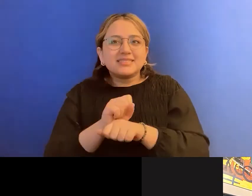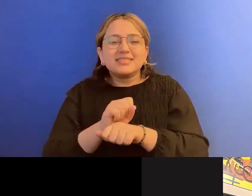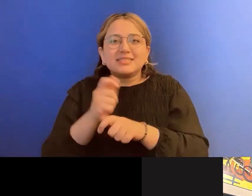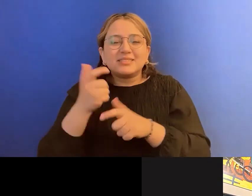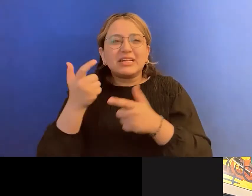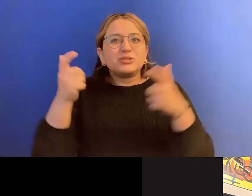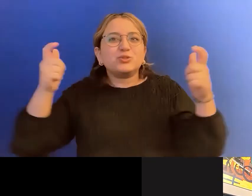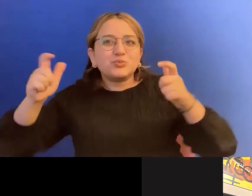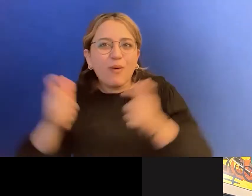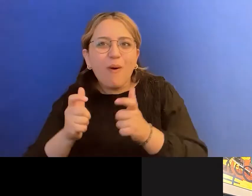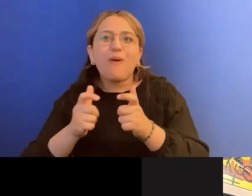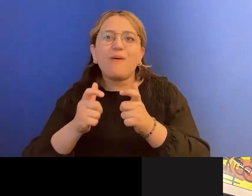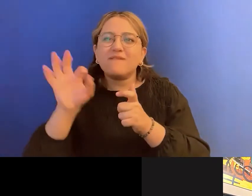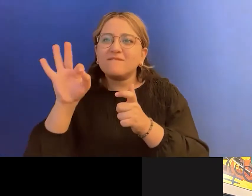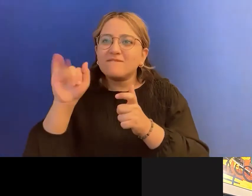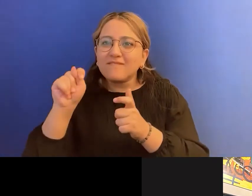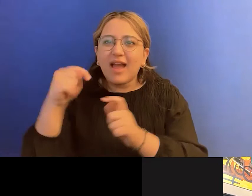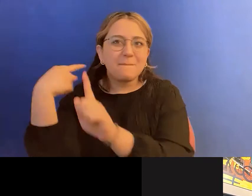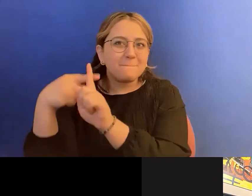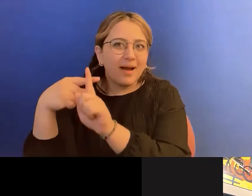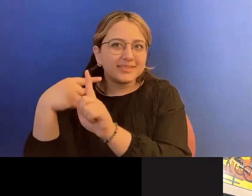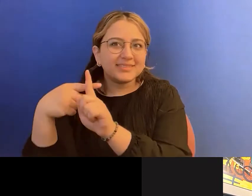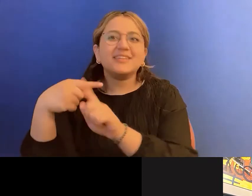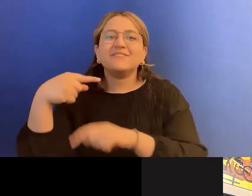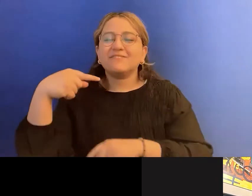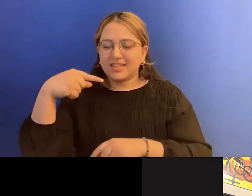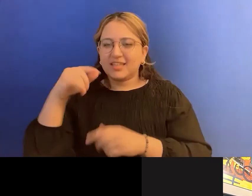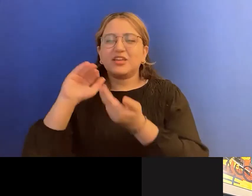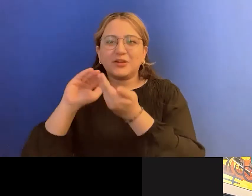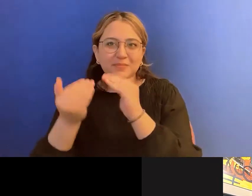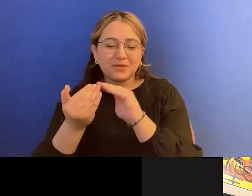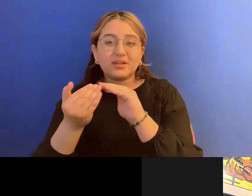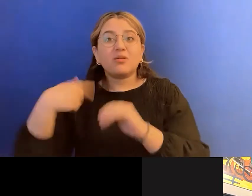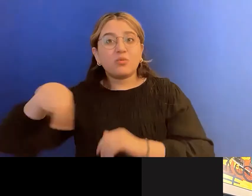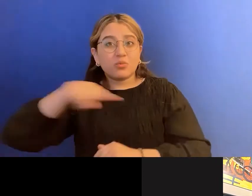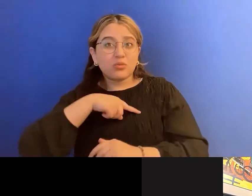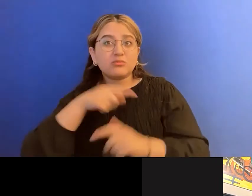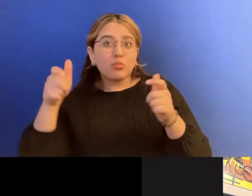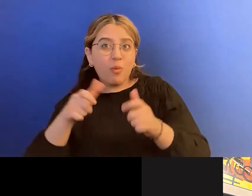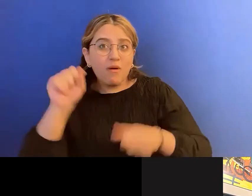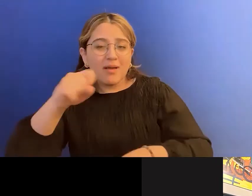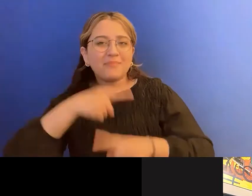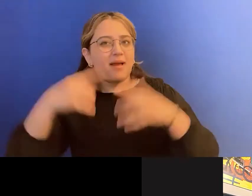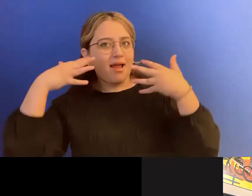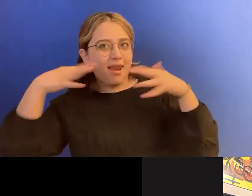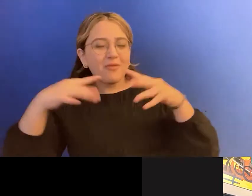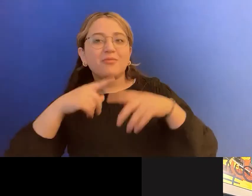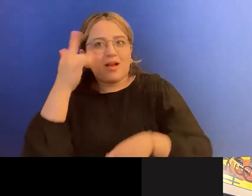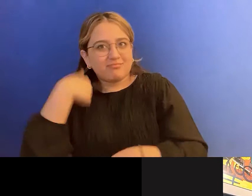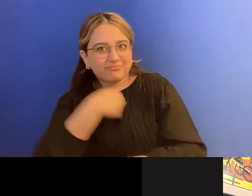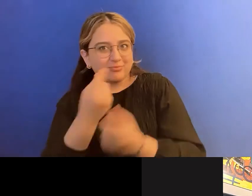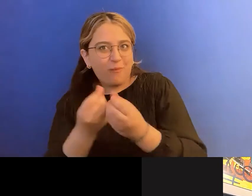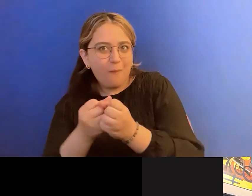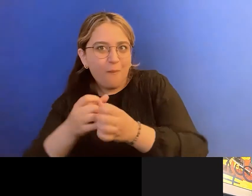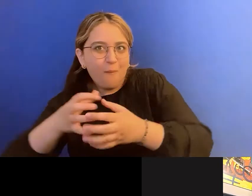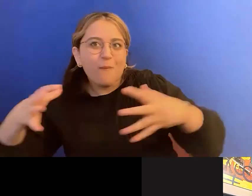community we have here. You're very loud, but you know, it's still small and it's growing. Yeah. I was going to say, it seems like you're very,